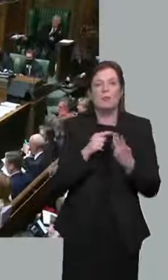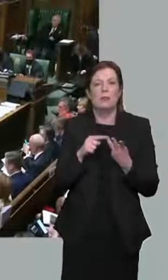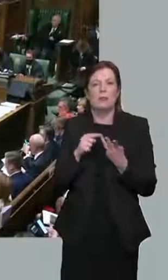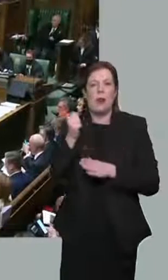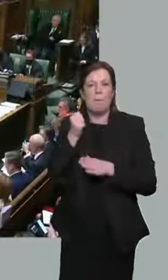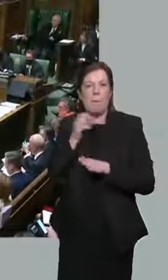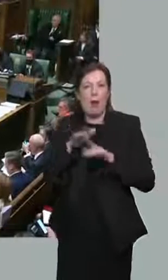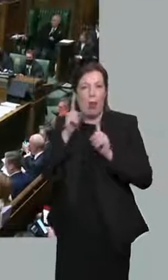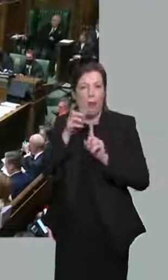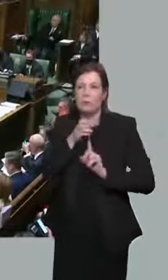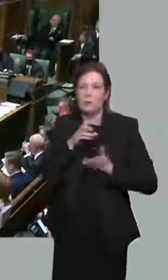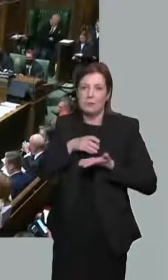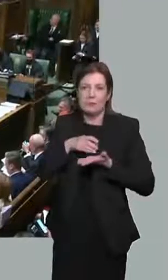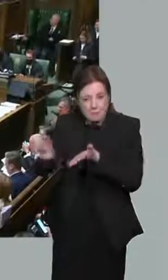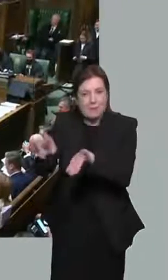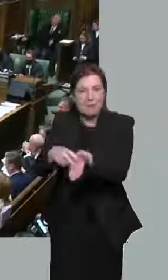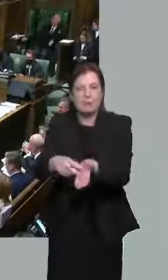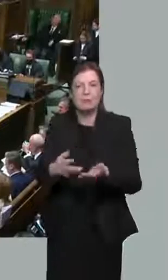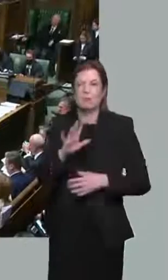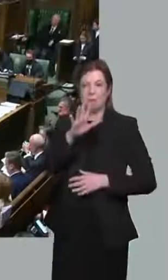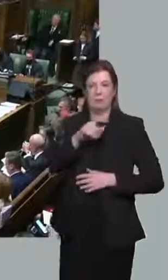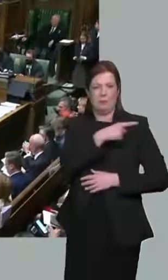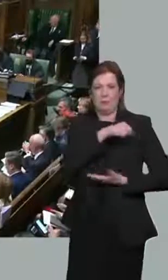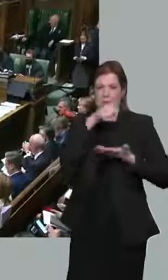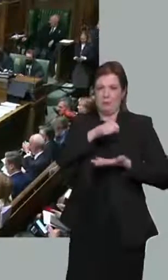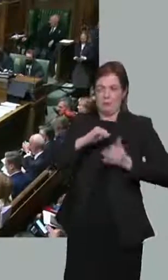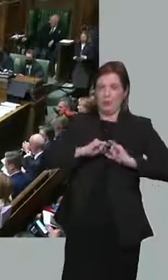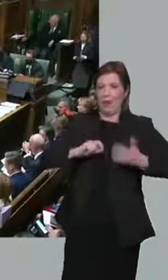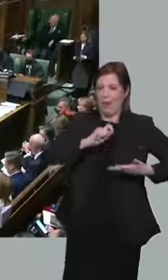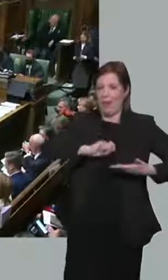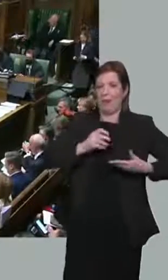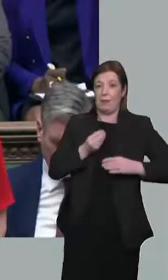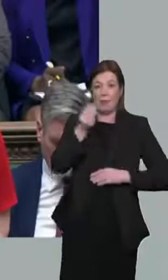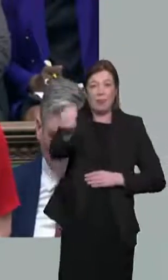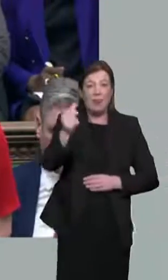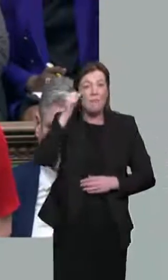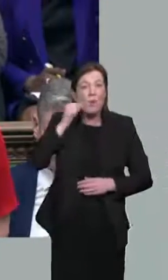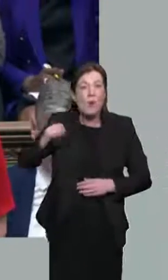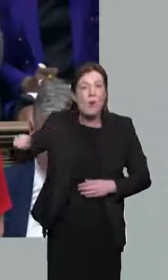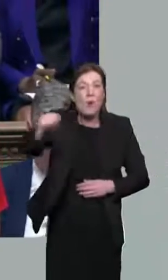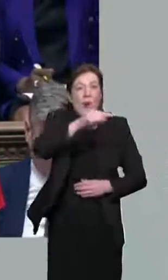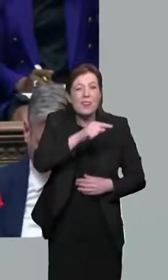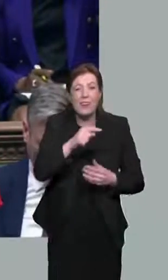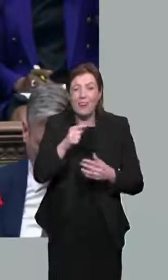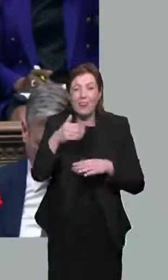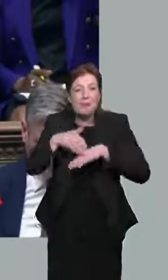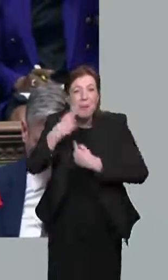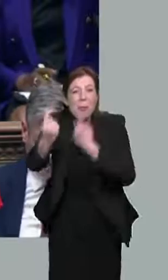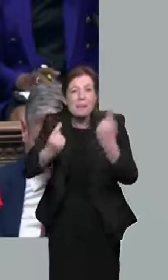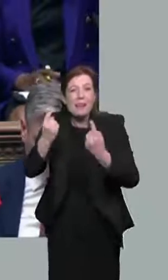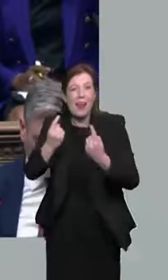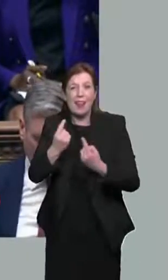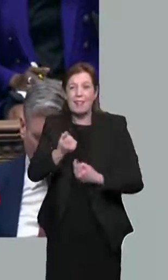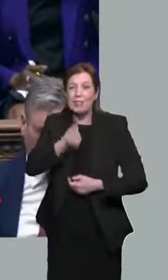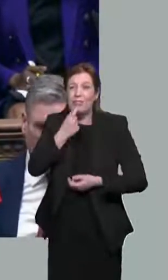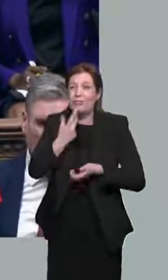The Chancellor has been signing checks to fraudsters, including organised criminals and drug dealers. Let's